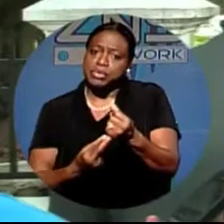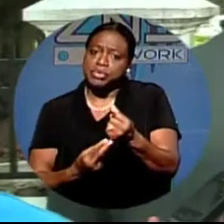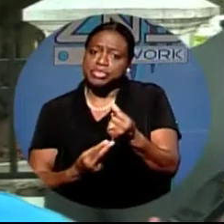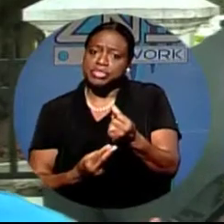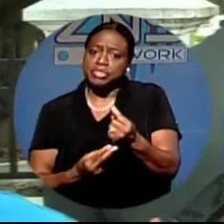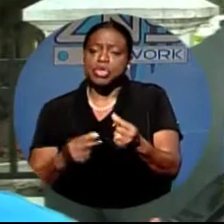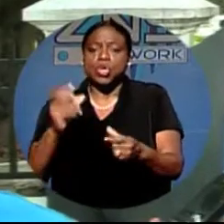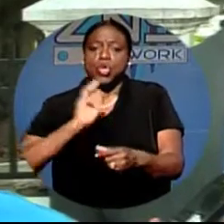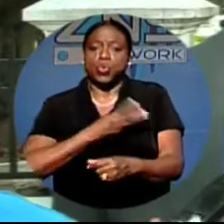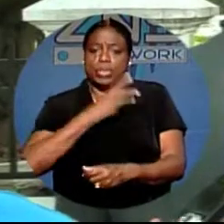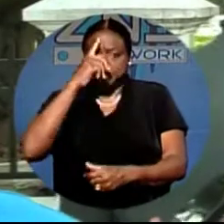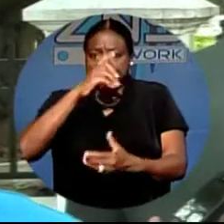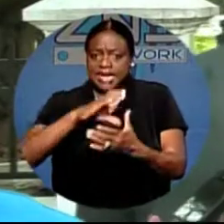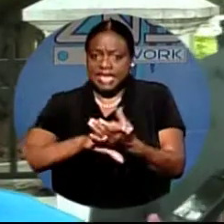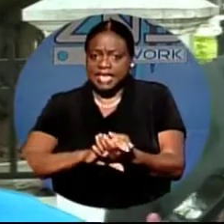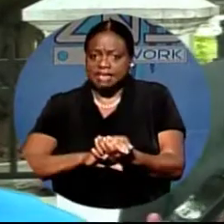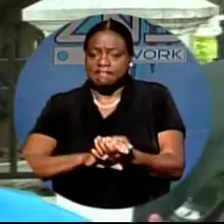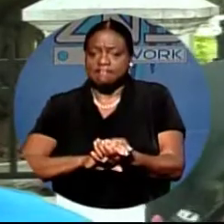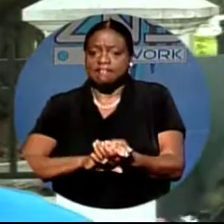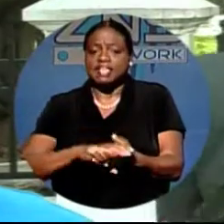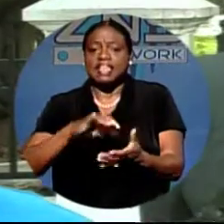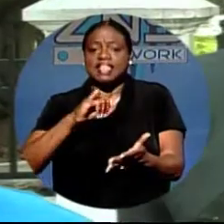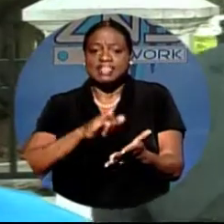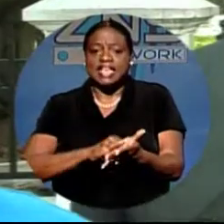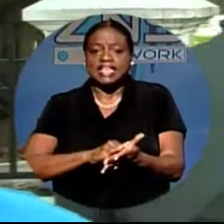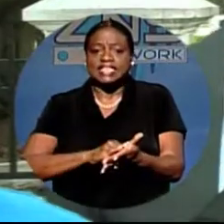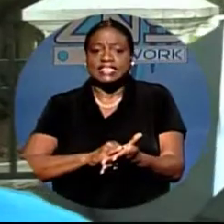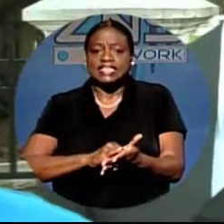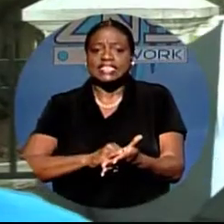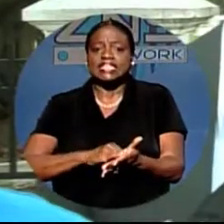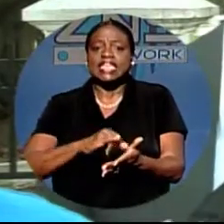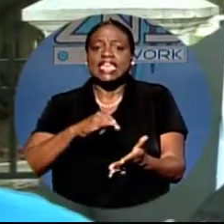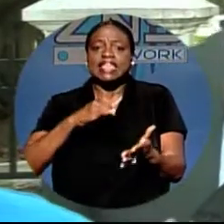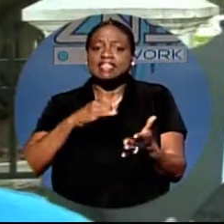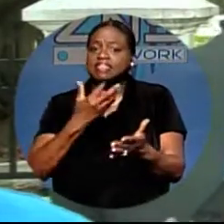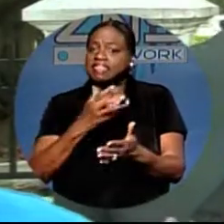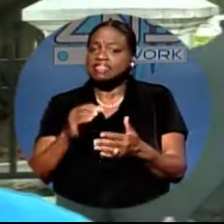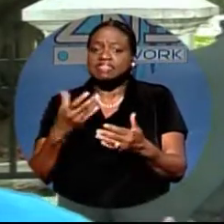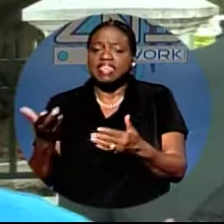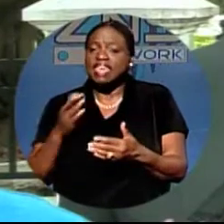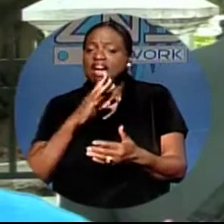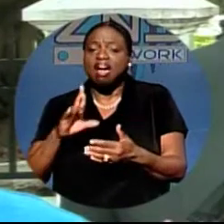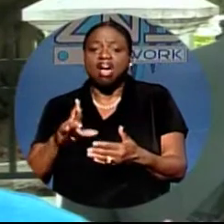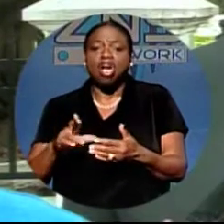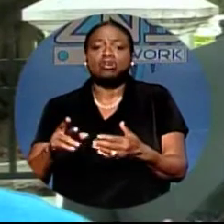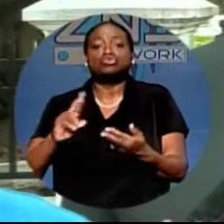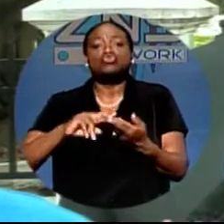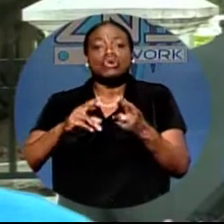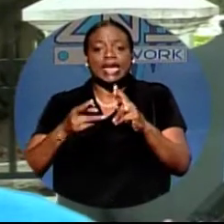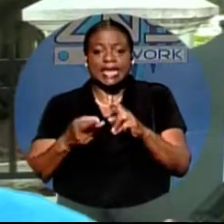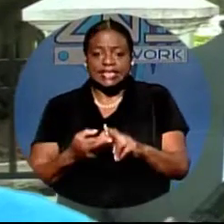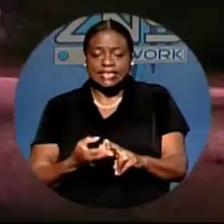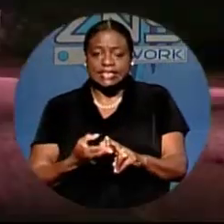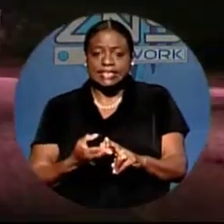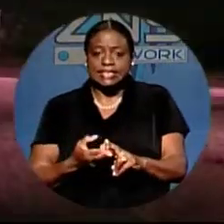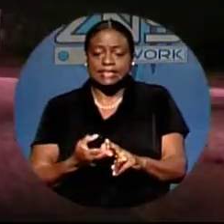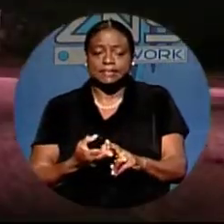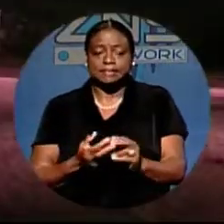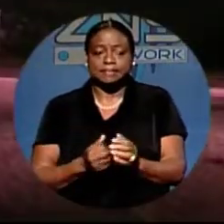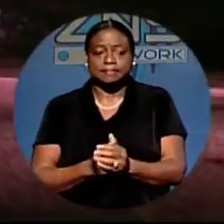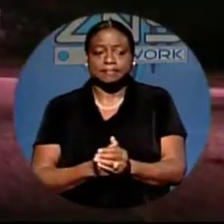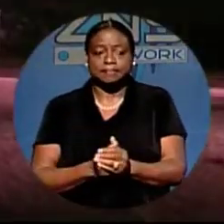believe that we are getting a headway because we believe they might be related to one or two other matters. So police are actively pursuing those matters.